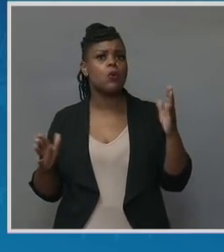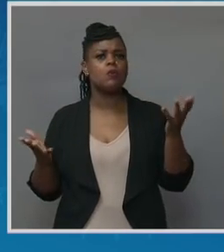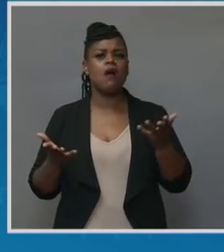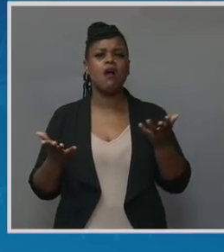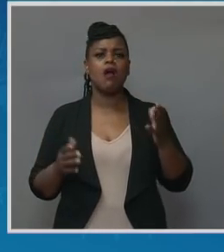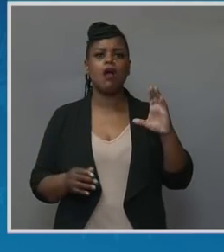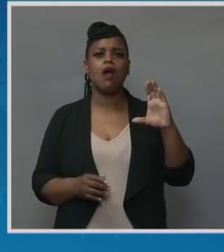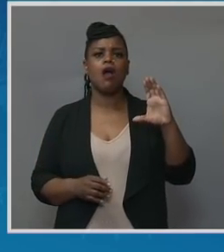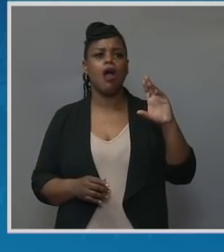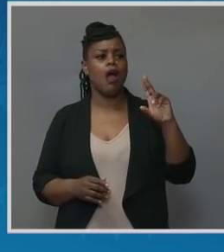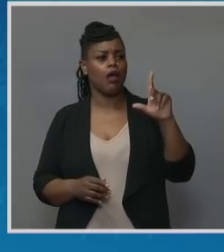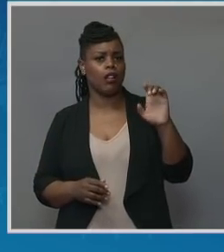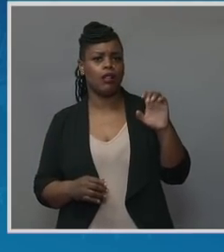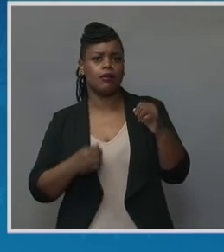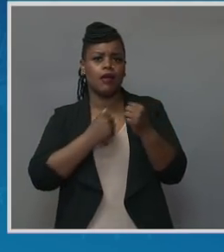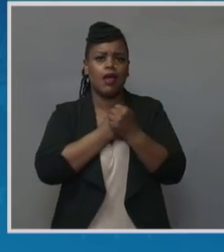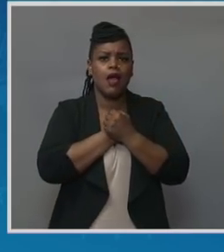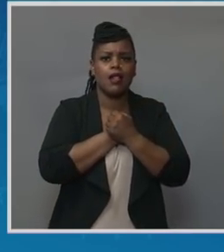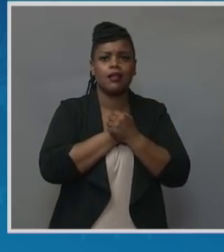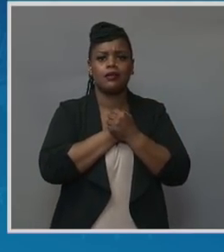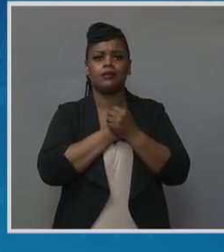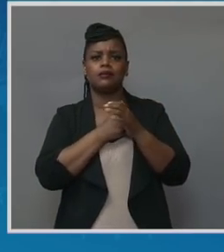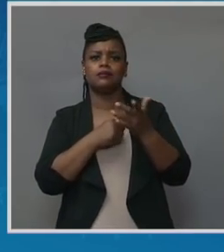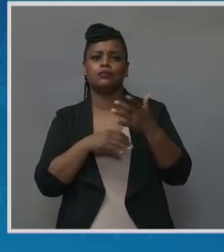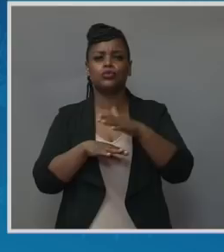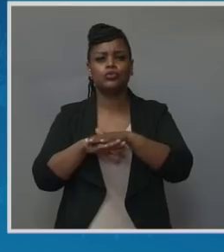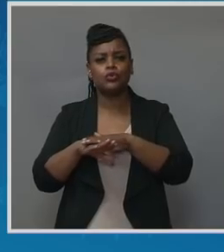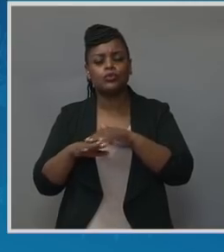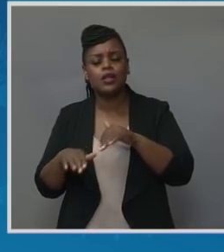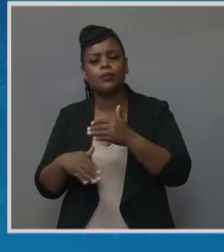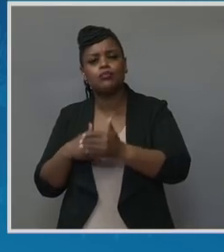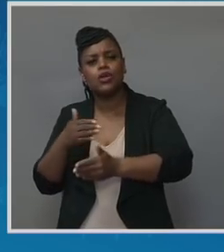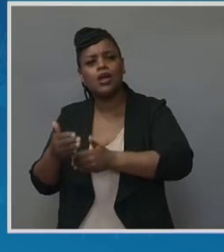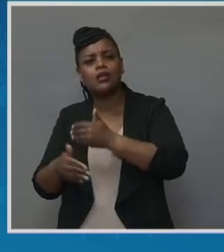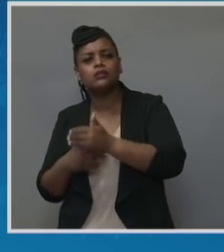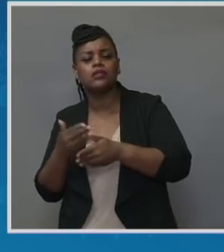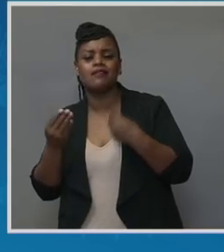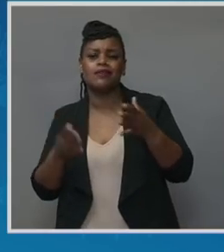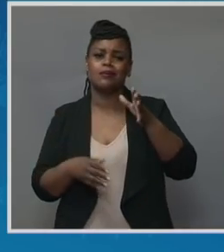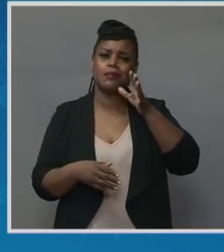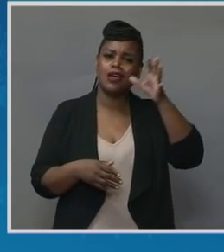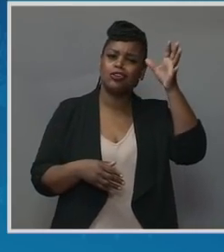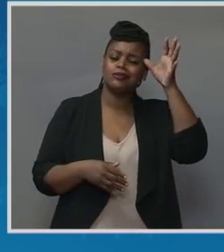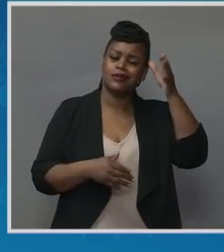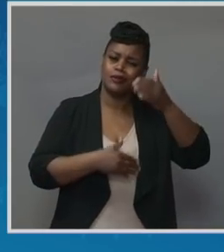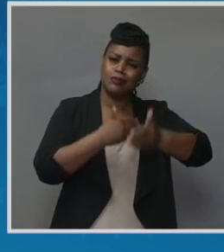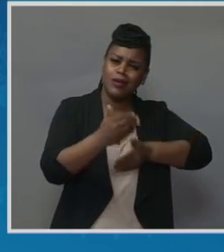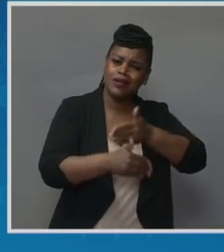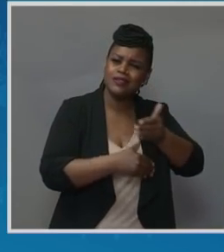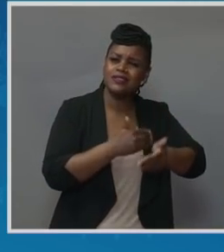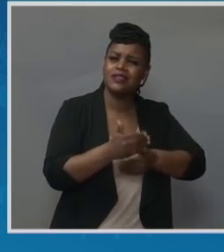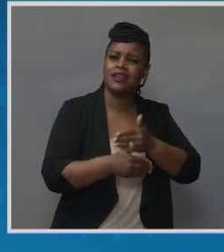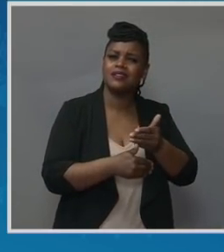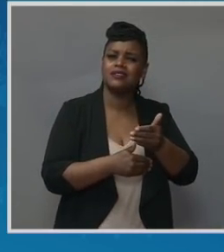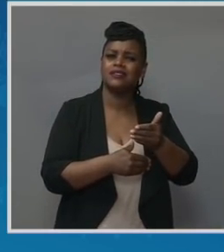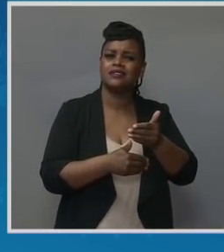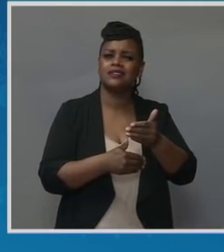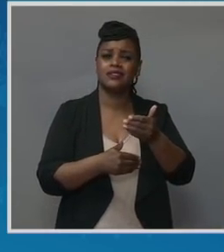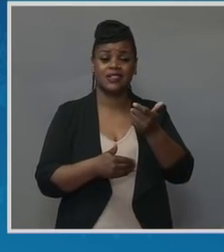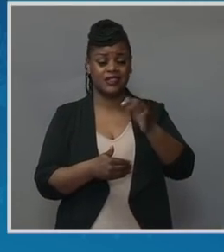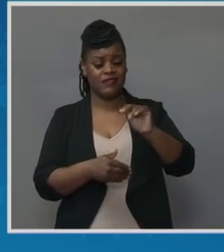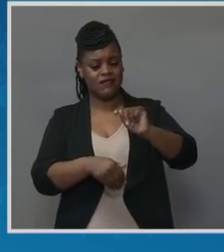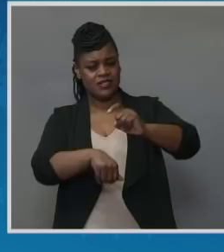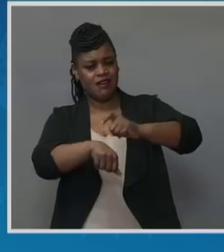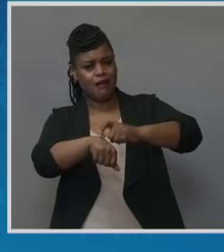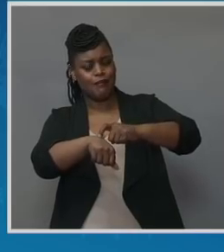that slows down the decomposition process and gives parents and families the gift of time. It's something I wish I had with Kennedy. It was